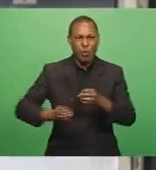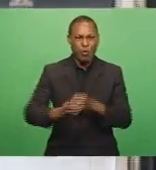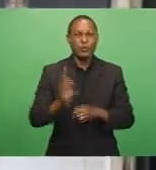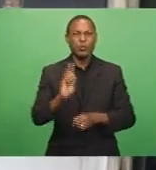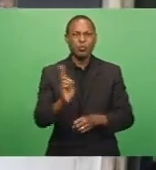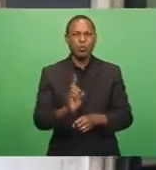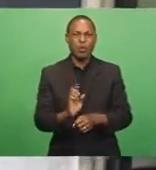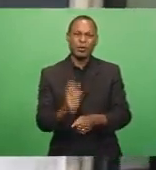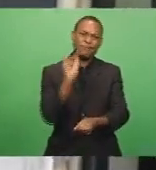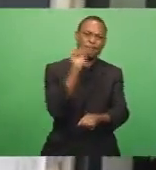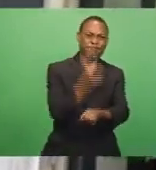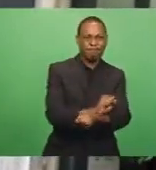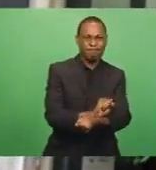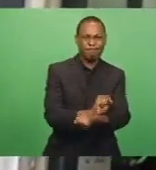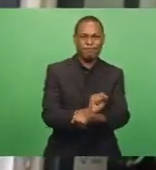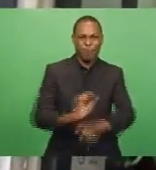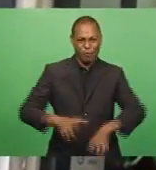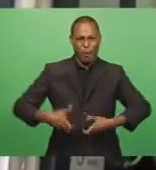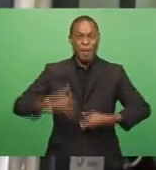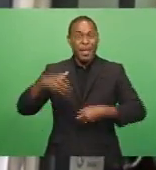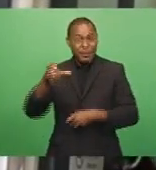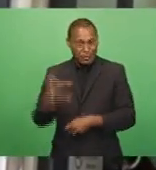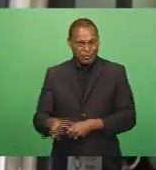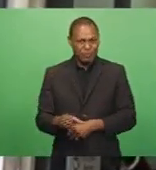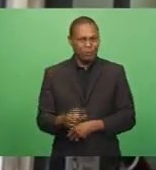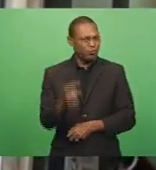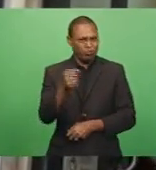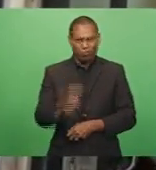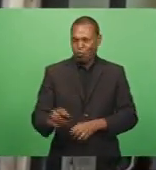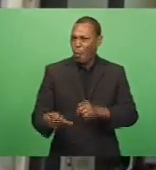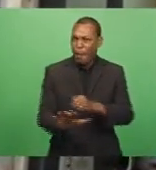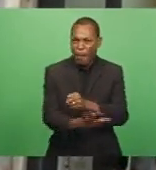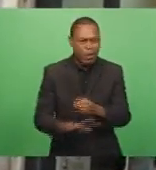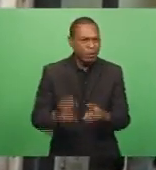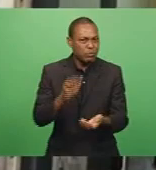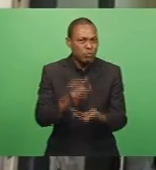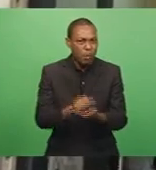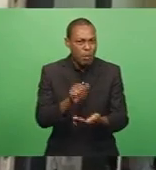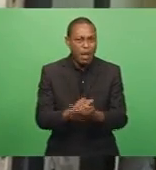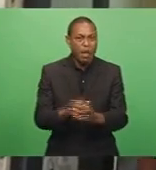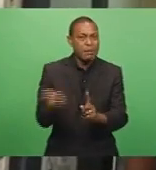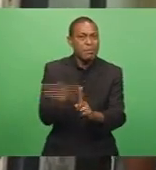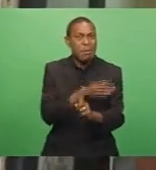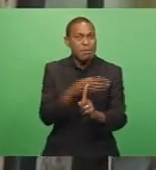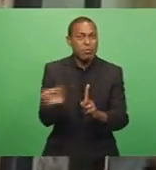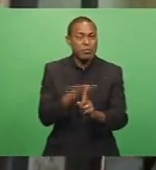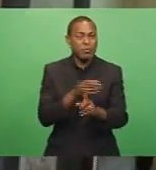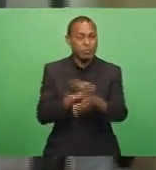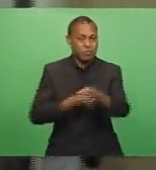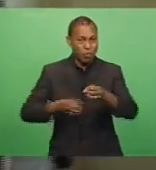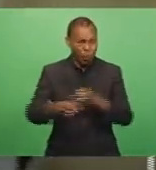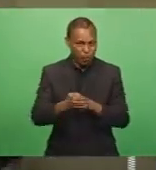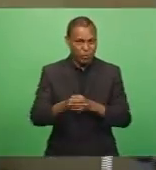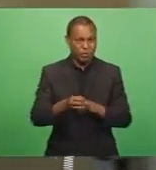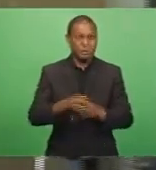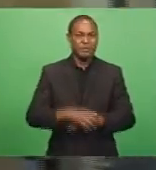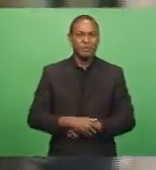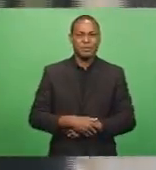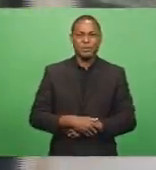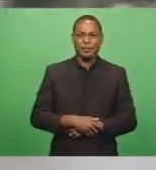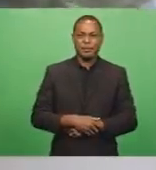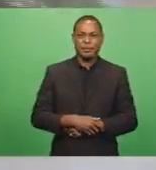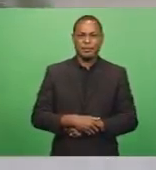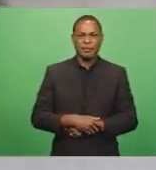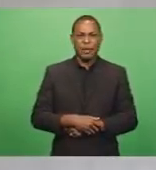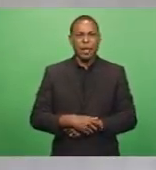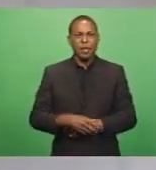complainant without any lawful basis and in abuse of the office, which was an arbitrary act. It is alleged that